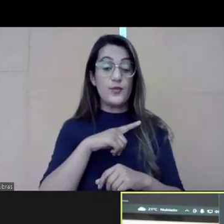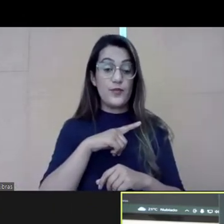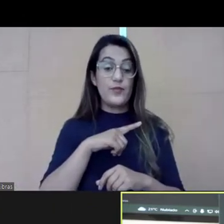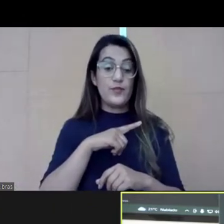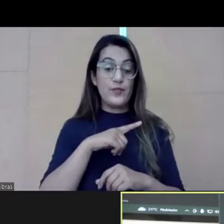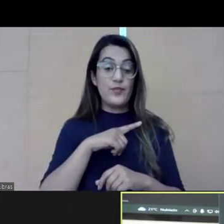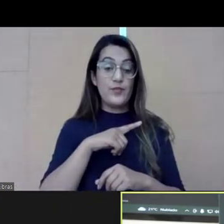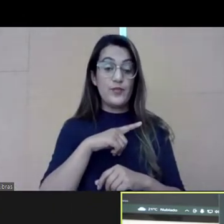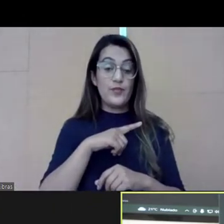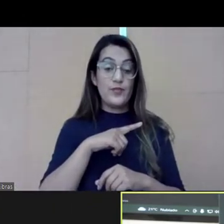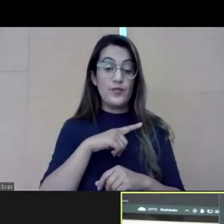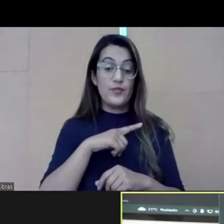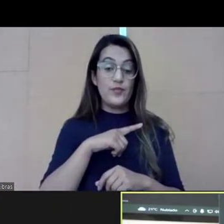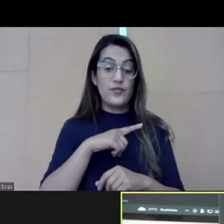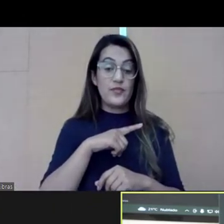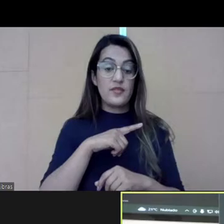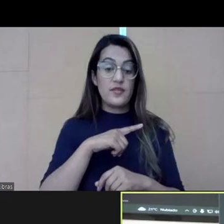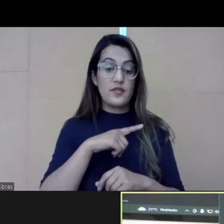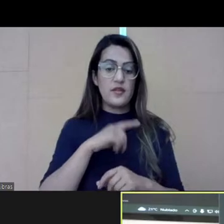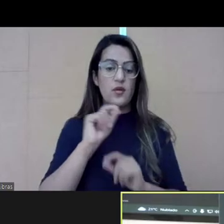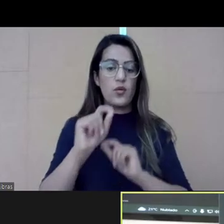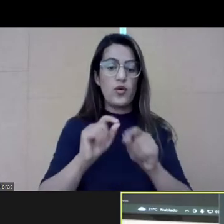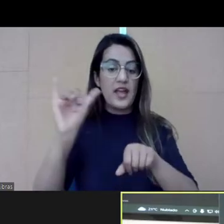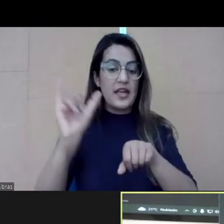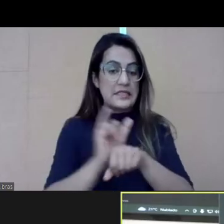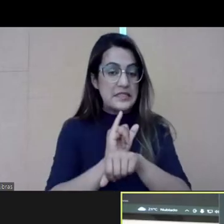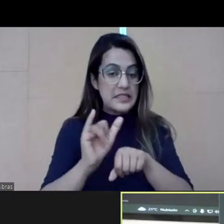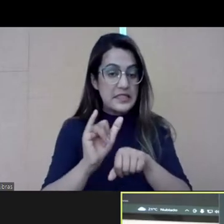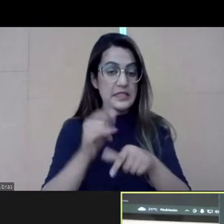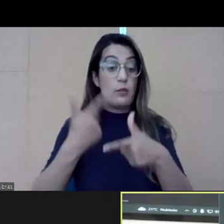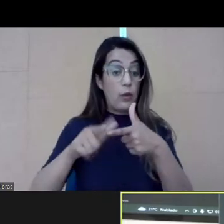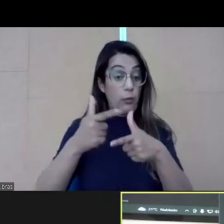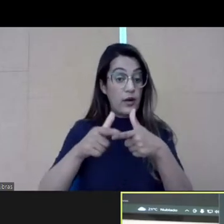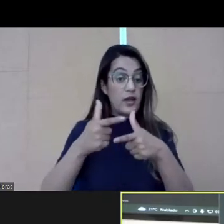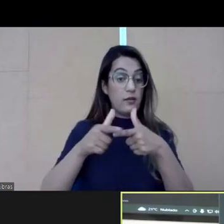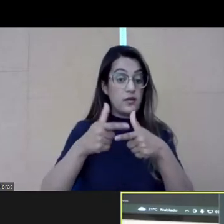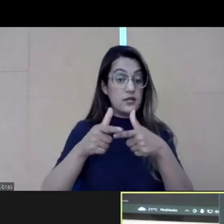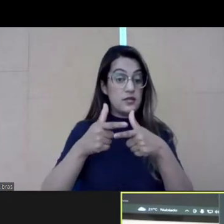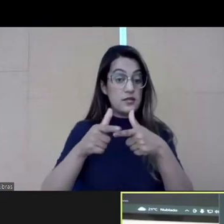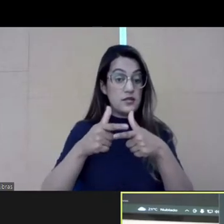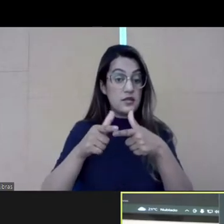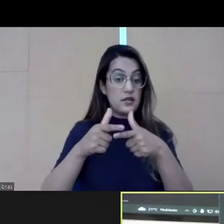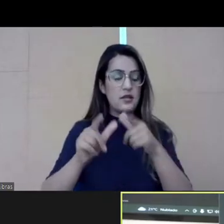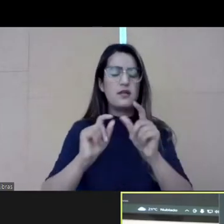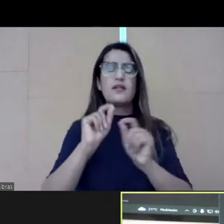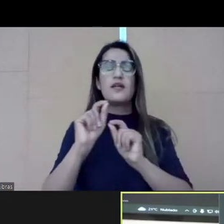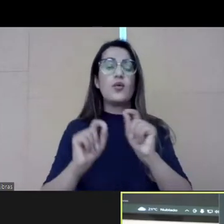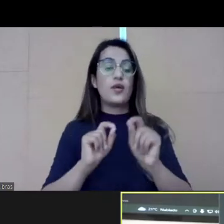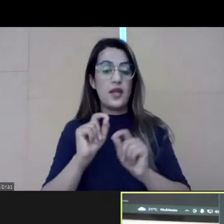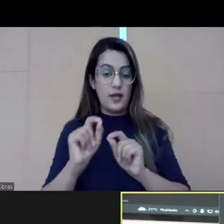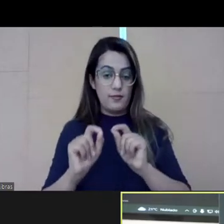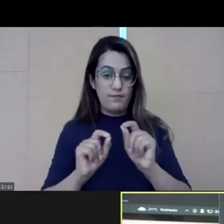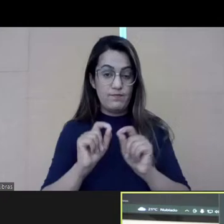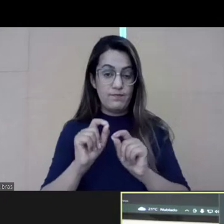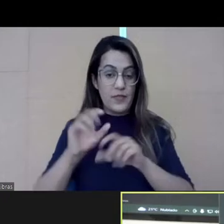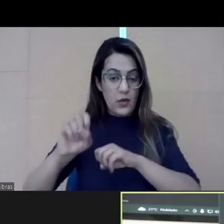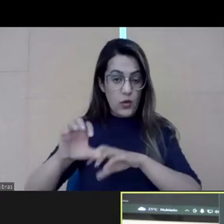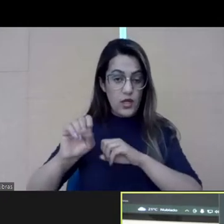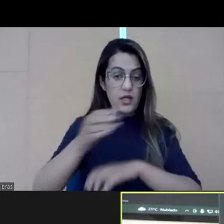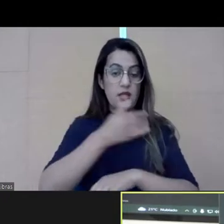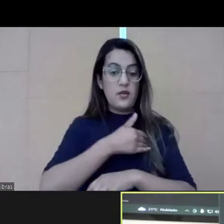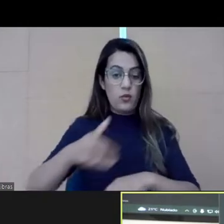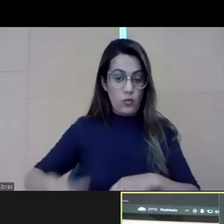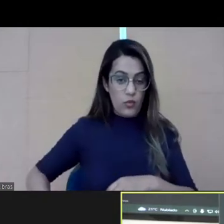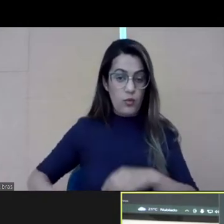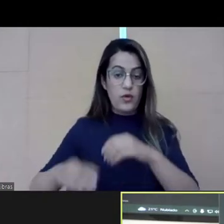on the level of understanding that sometimes in the public, in the government, normally